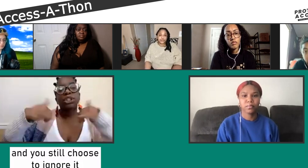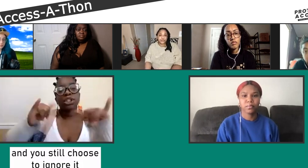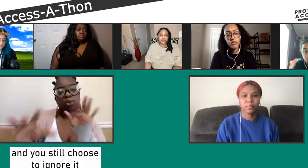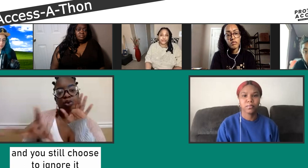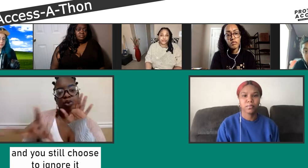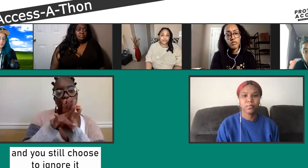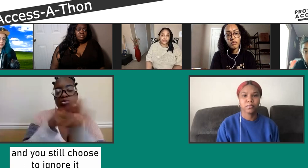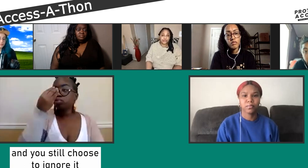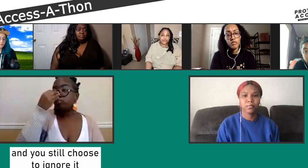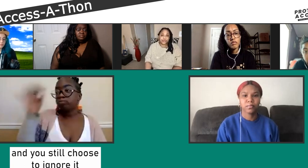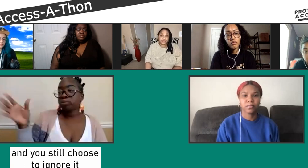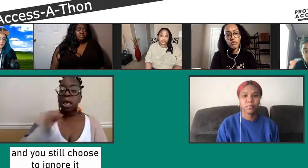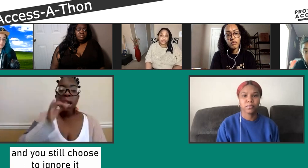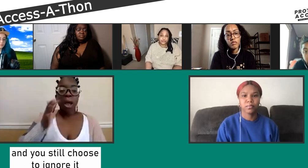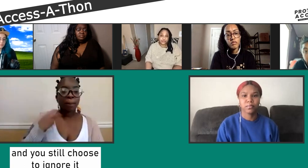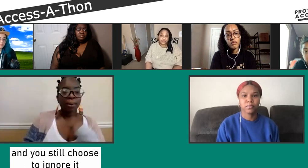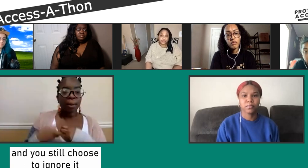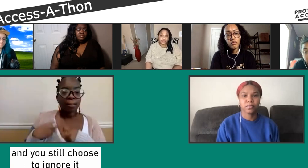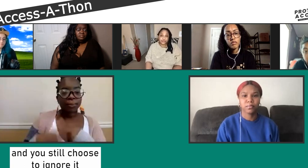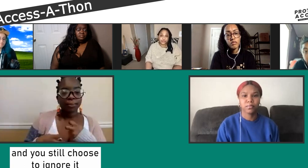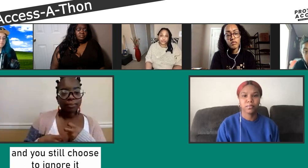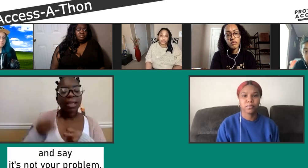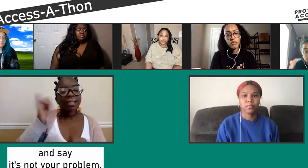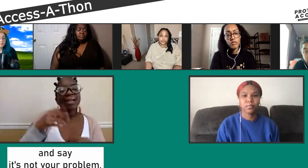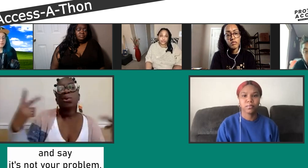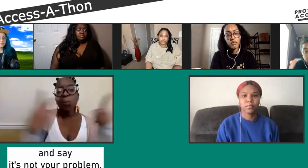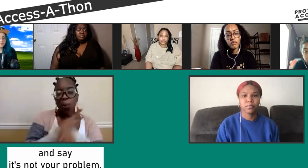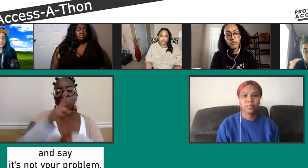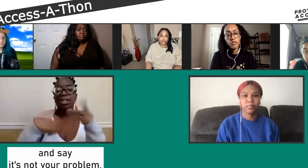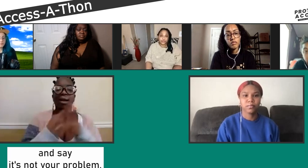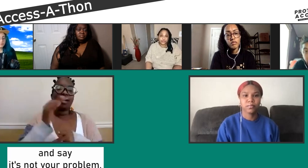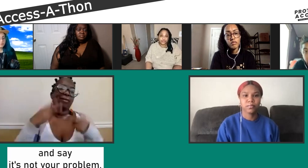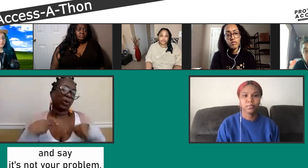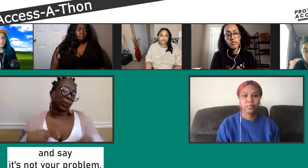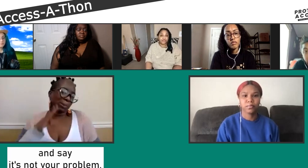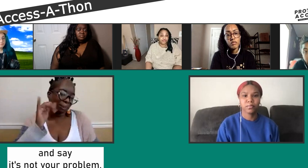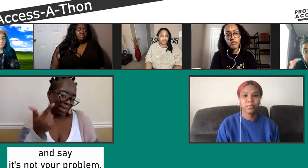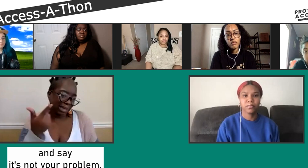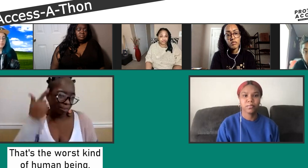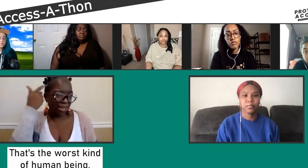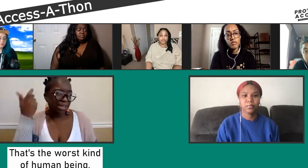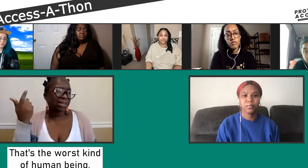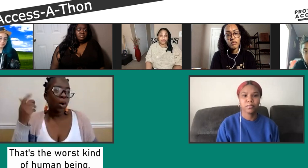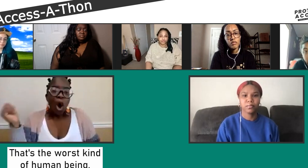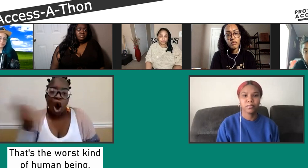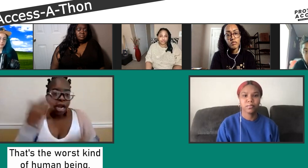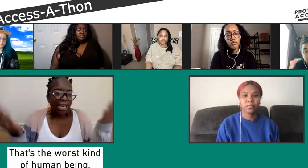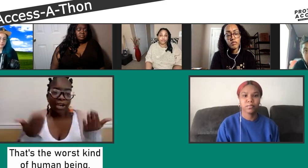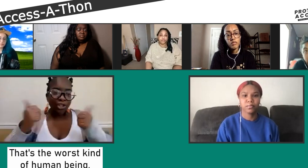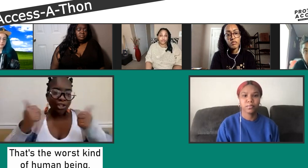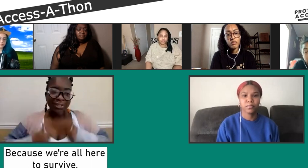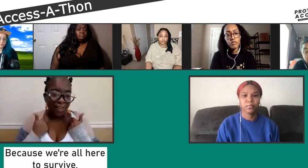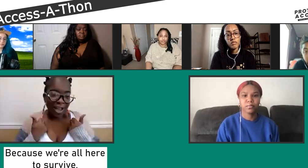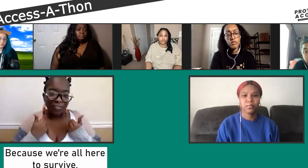already educated about something, and you still choose to do something else and not to care because it's not your problem. That is the worst kind of human that you could